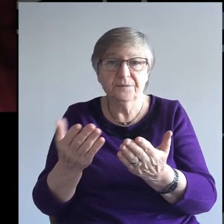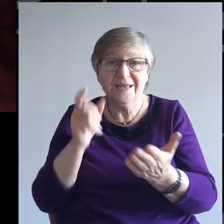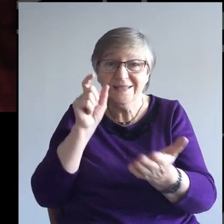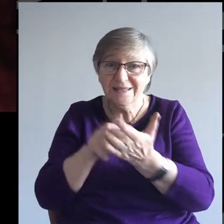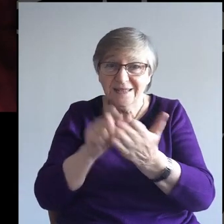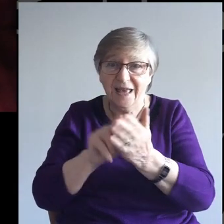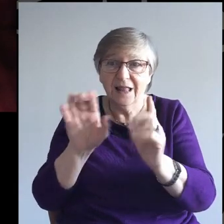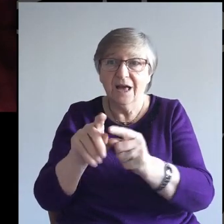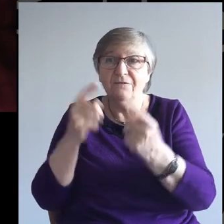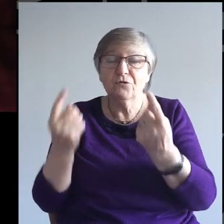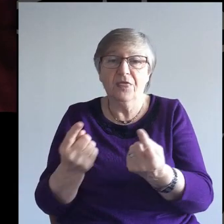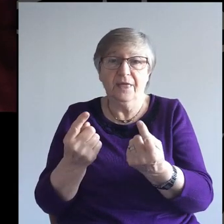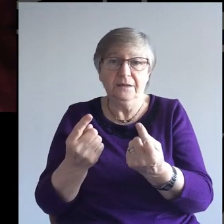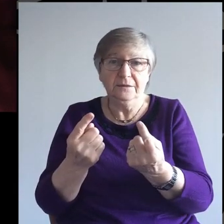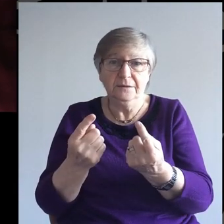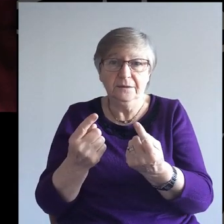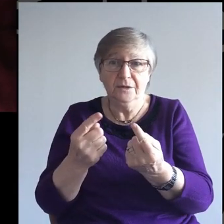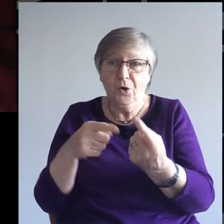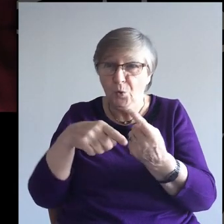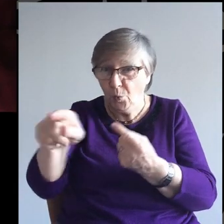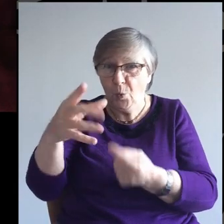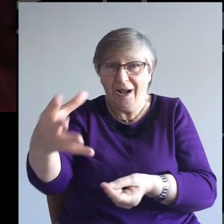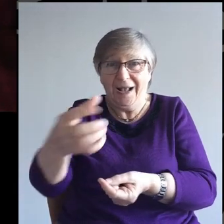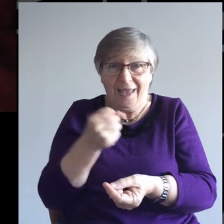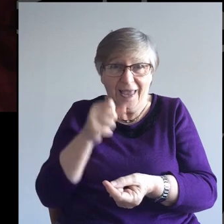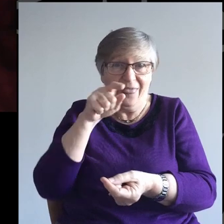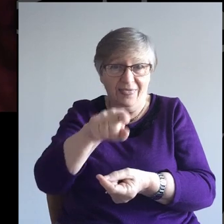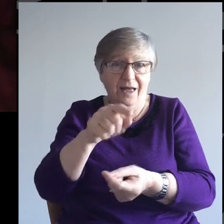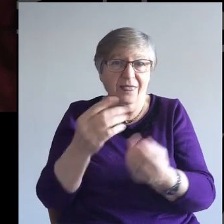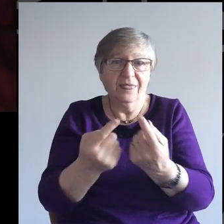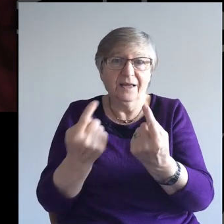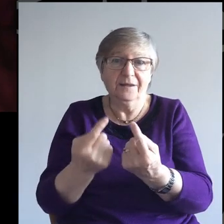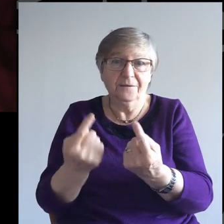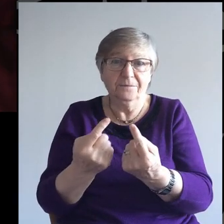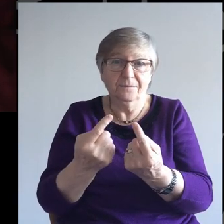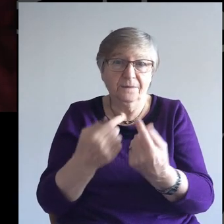Sell everything. Go all out for this. Go all in here.